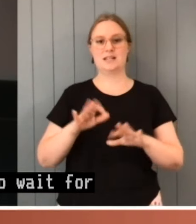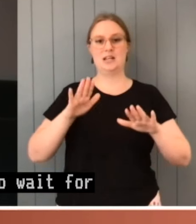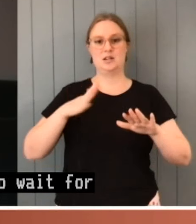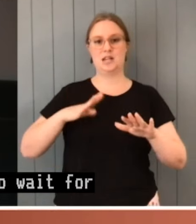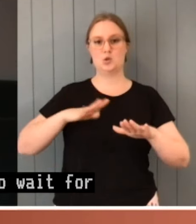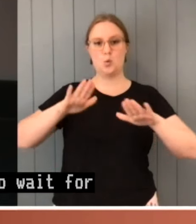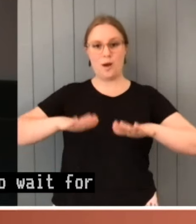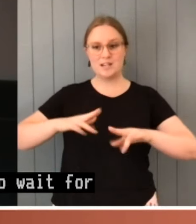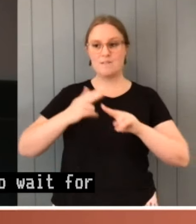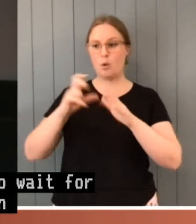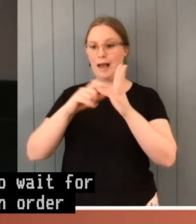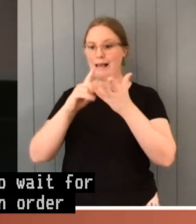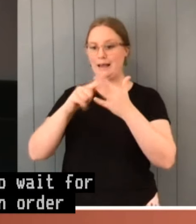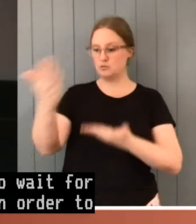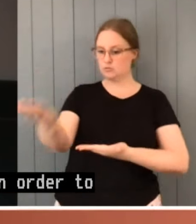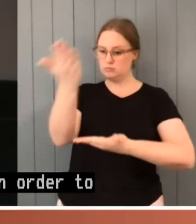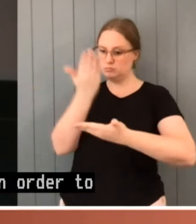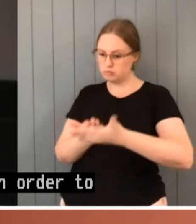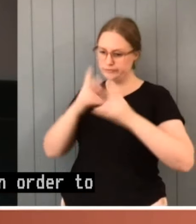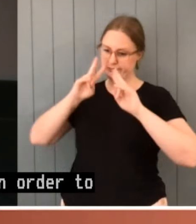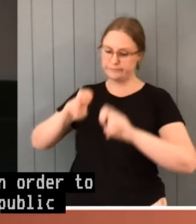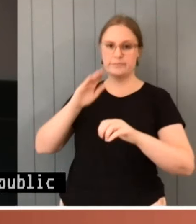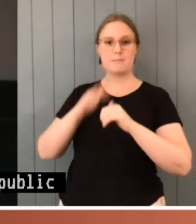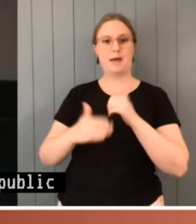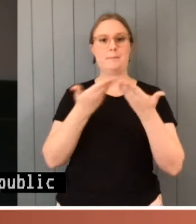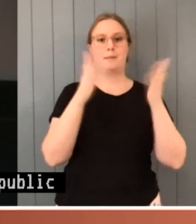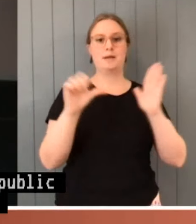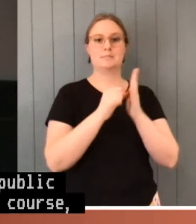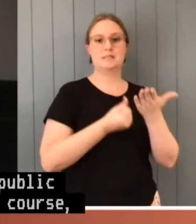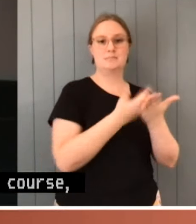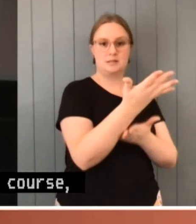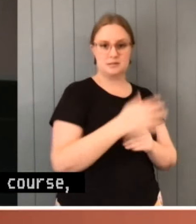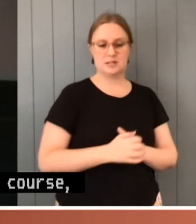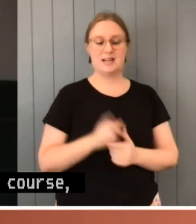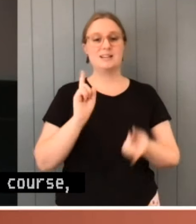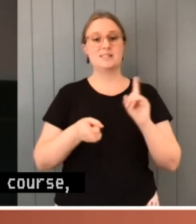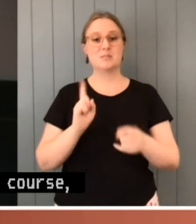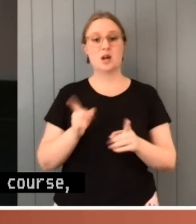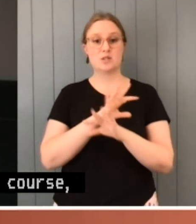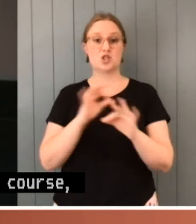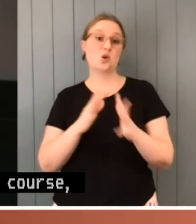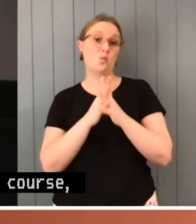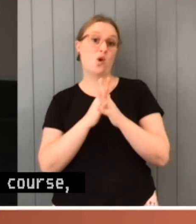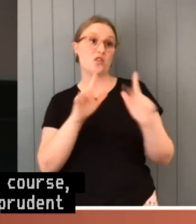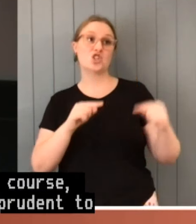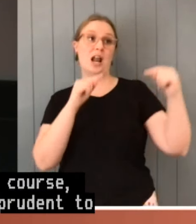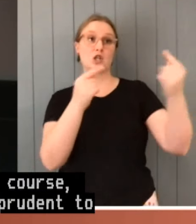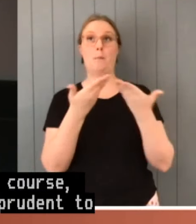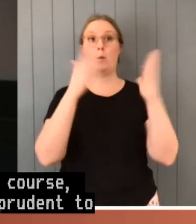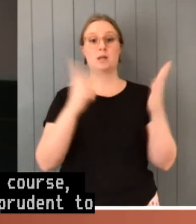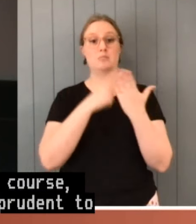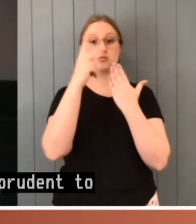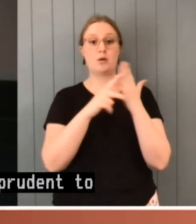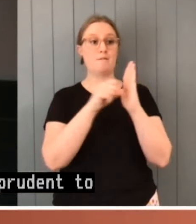Sometimes, of course, it may not be politically prudent to challenge a popular program. But if responsible government is to mean